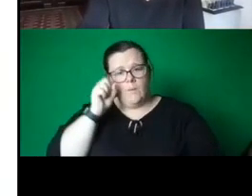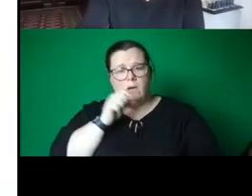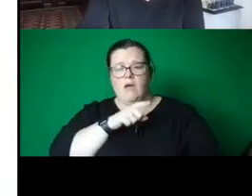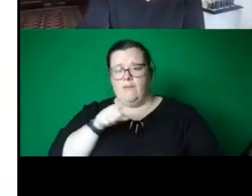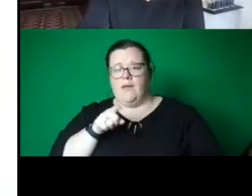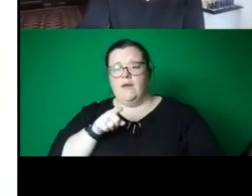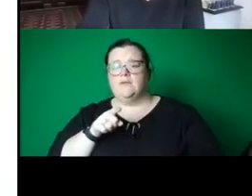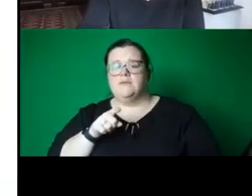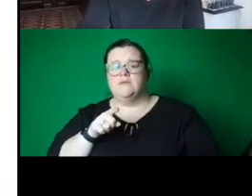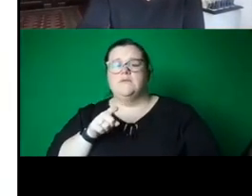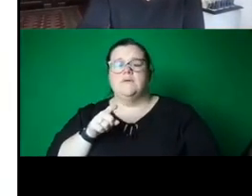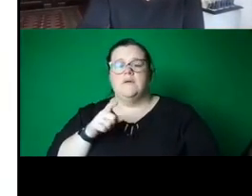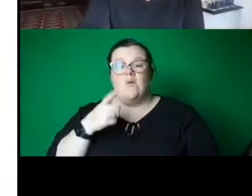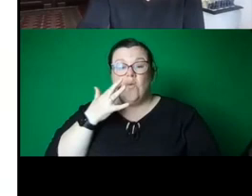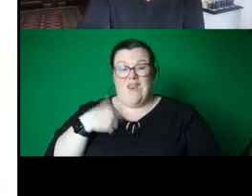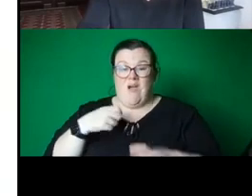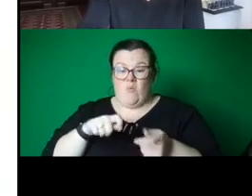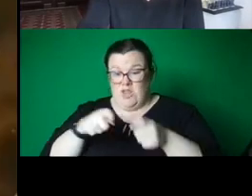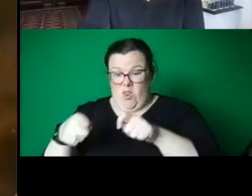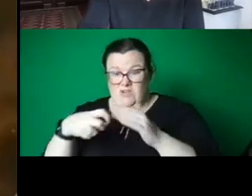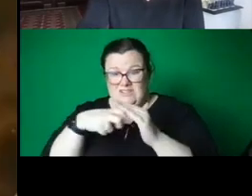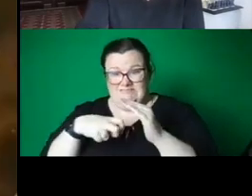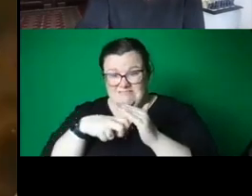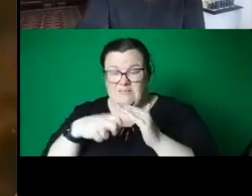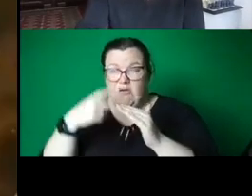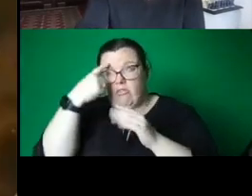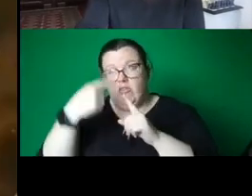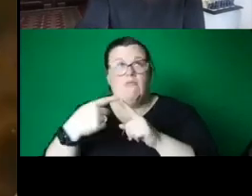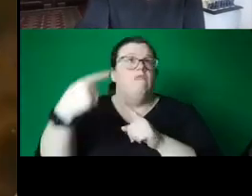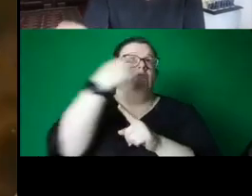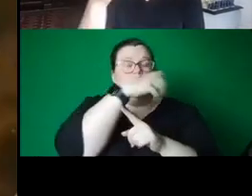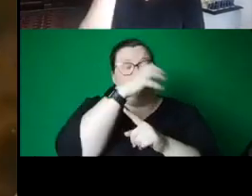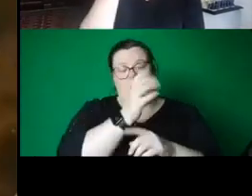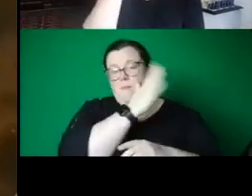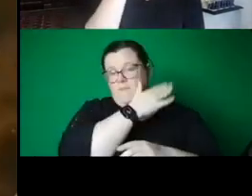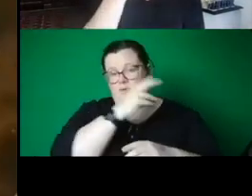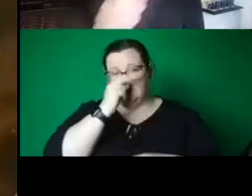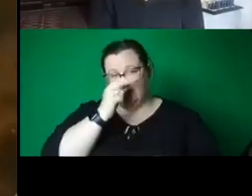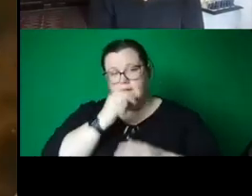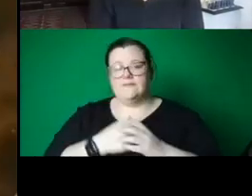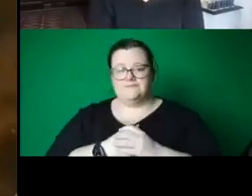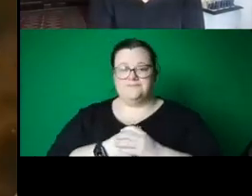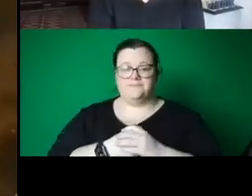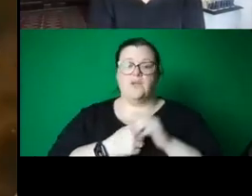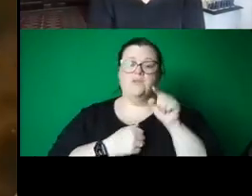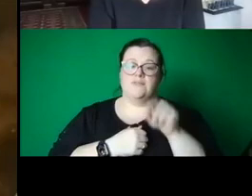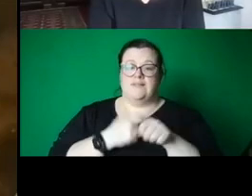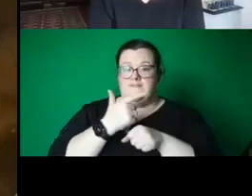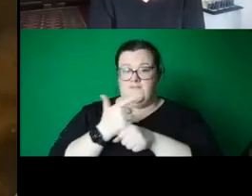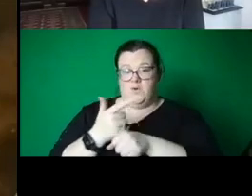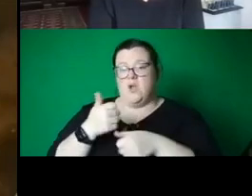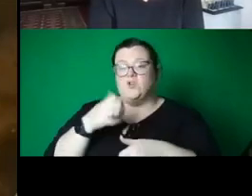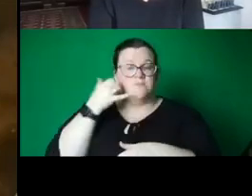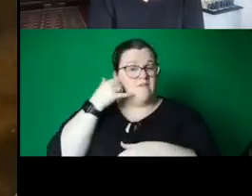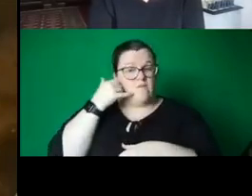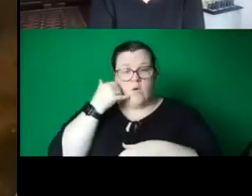This is one of the scenes in the film. Shot on the mobile phone, using technology I had at hand, the film